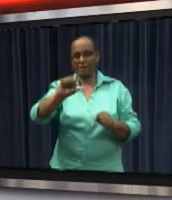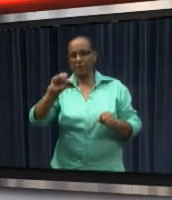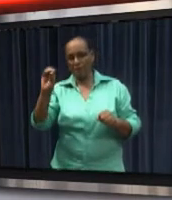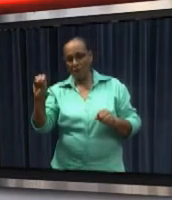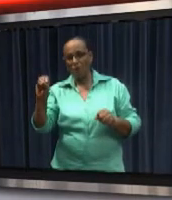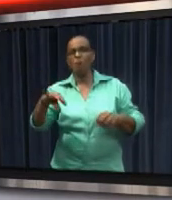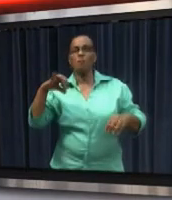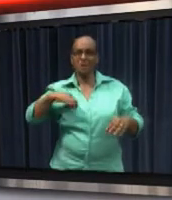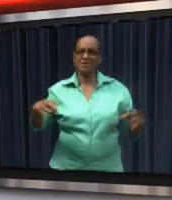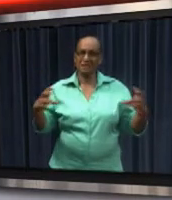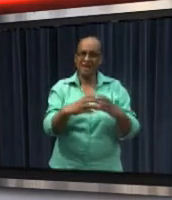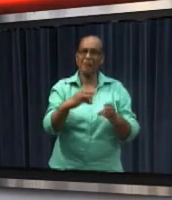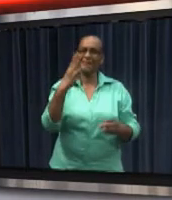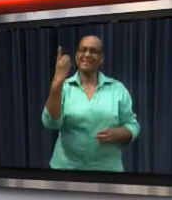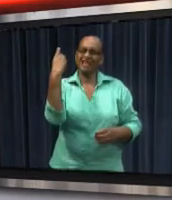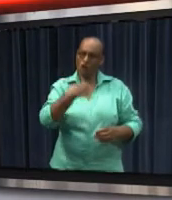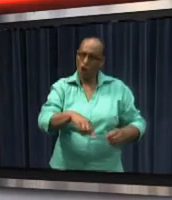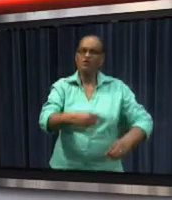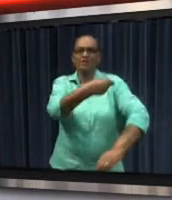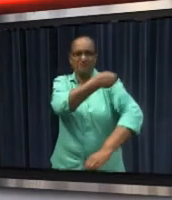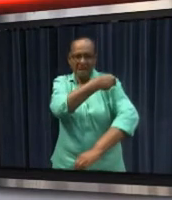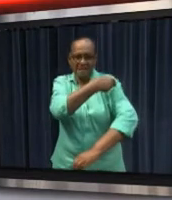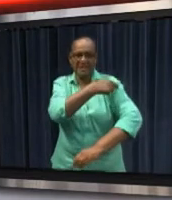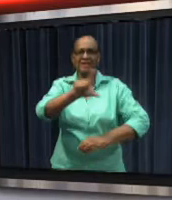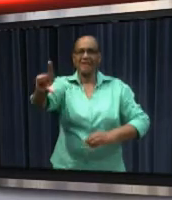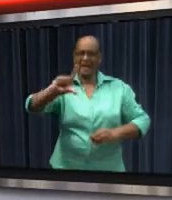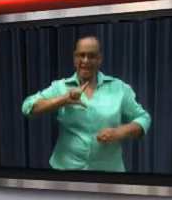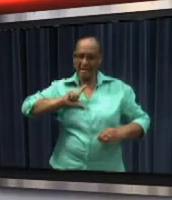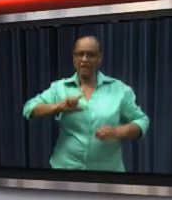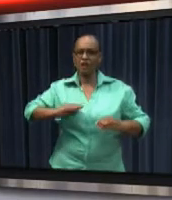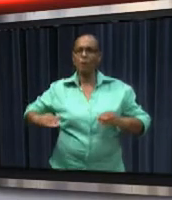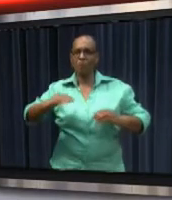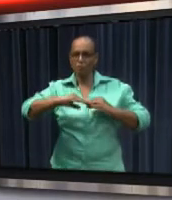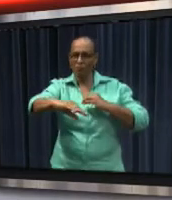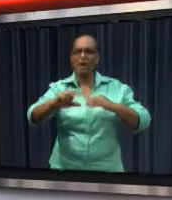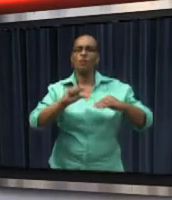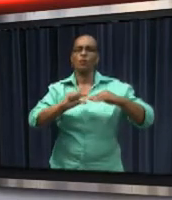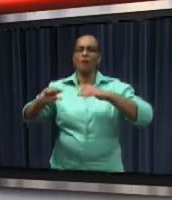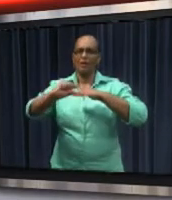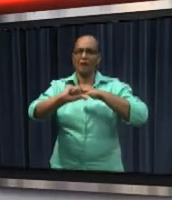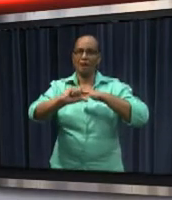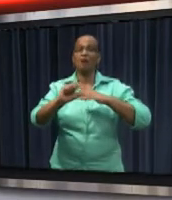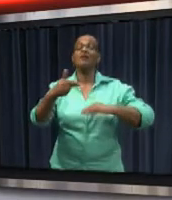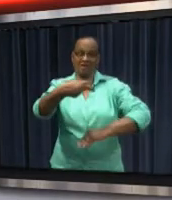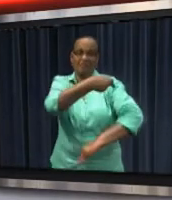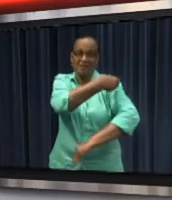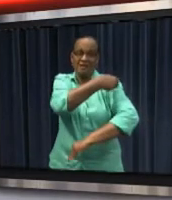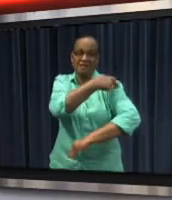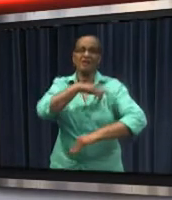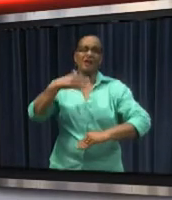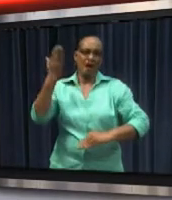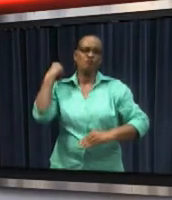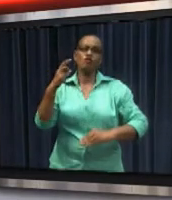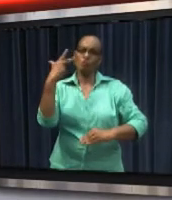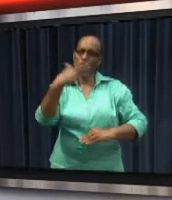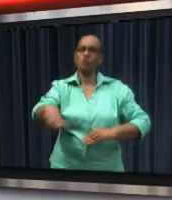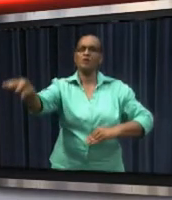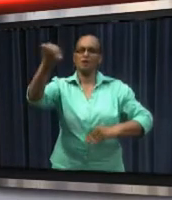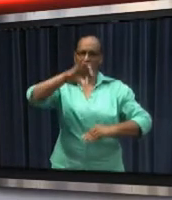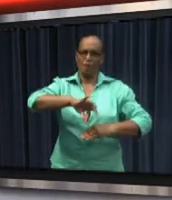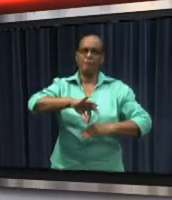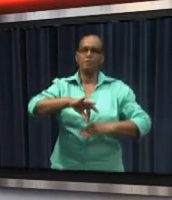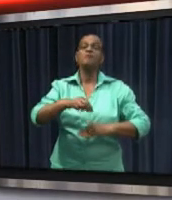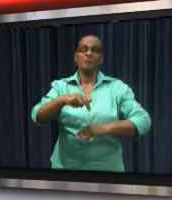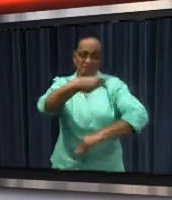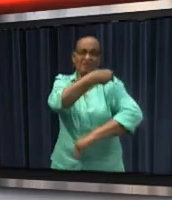of Health. In collaboration with the PAHO, the Ministry has borrowed 3,000 pentevolent vaccines from neighboring Guyana.